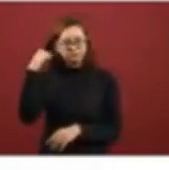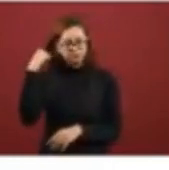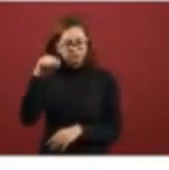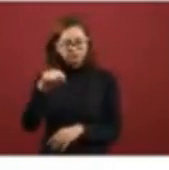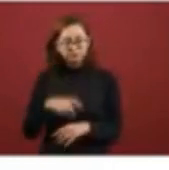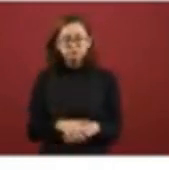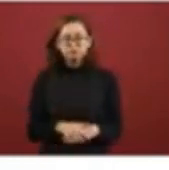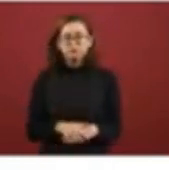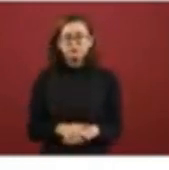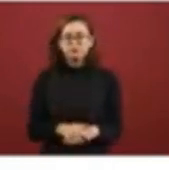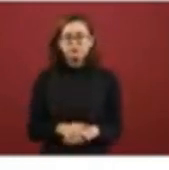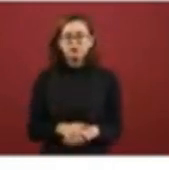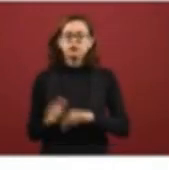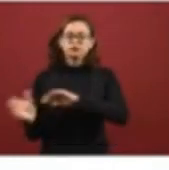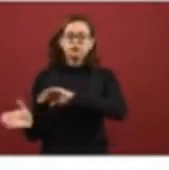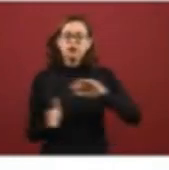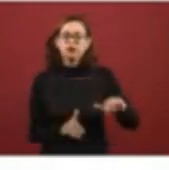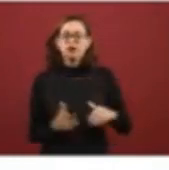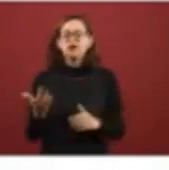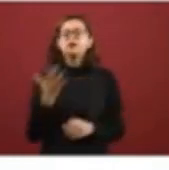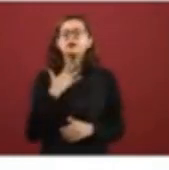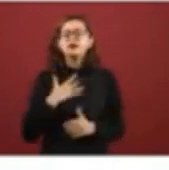And the